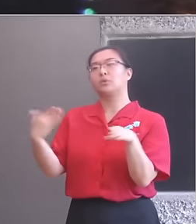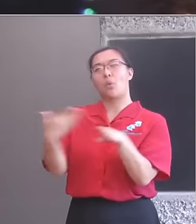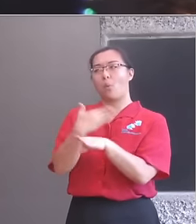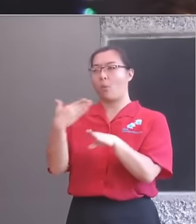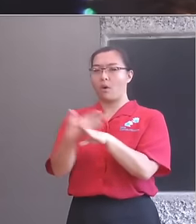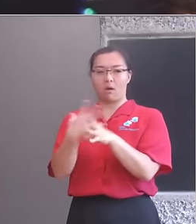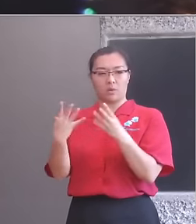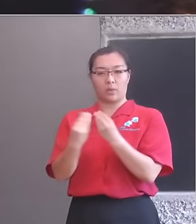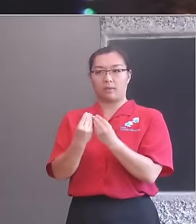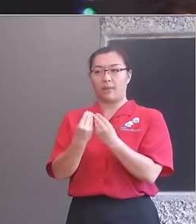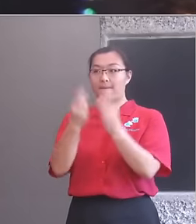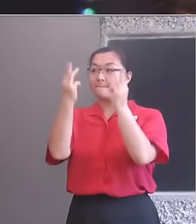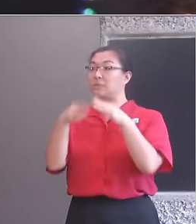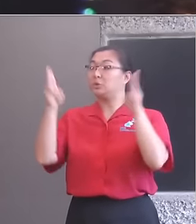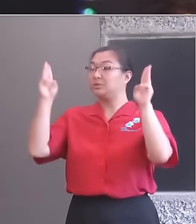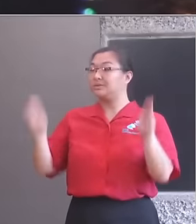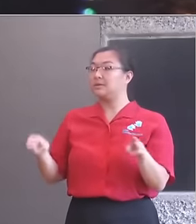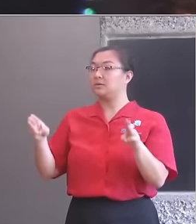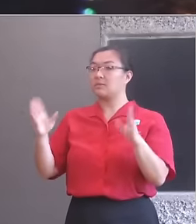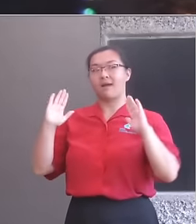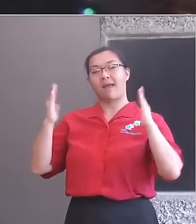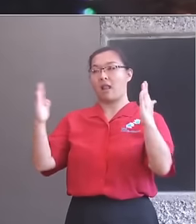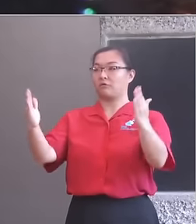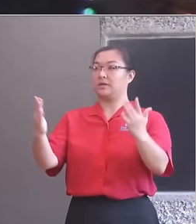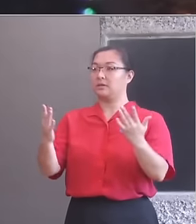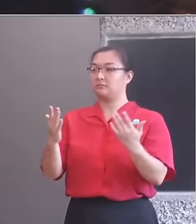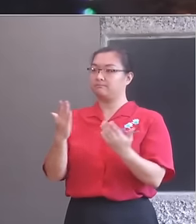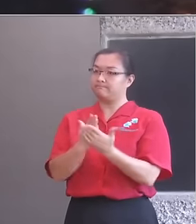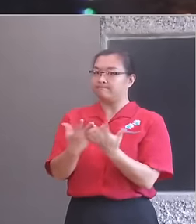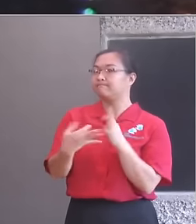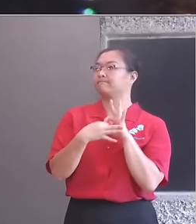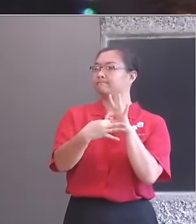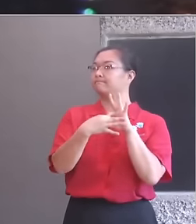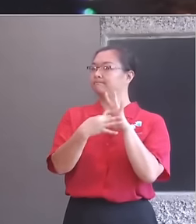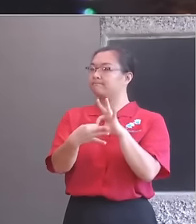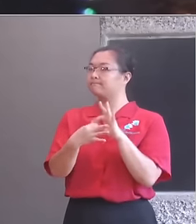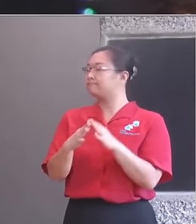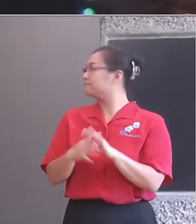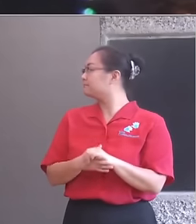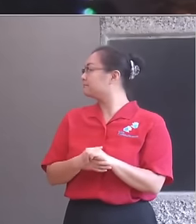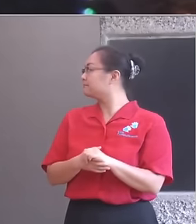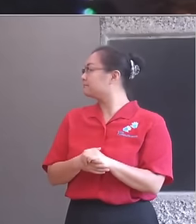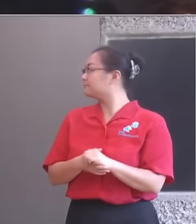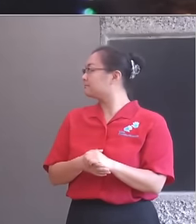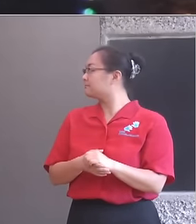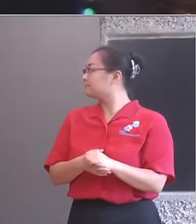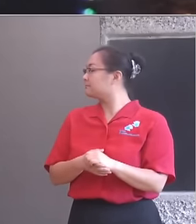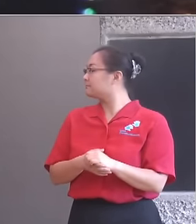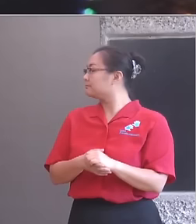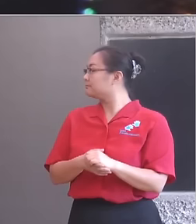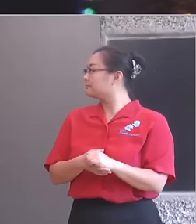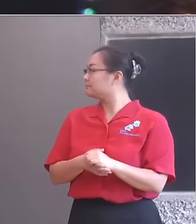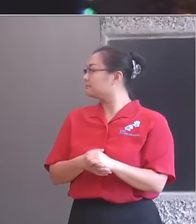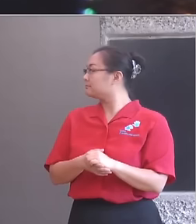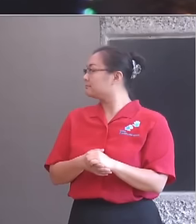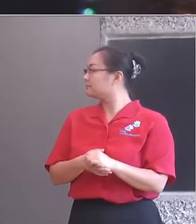and which have been a crucial part of the government's commitment to cultural education. And to help bring these